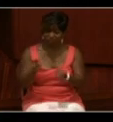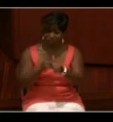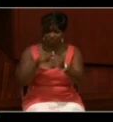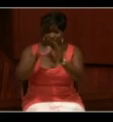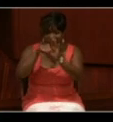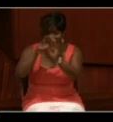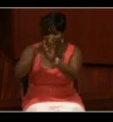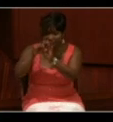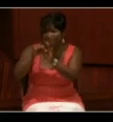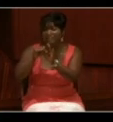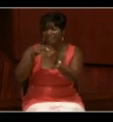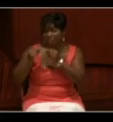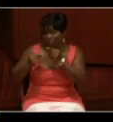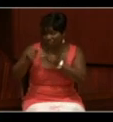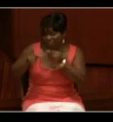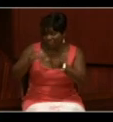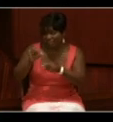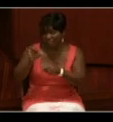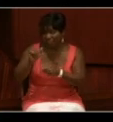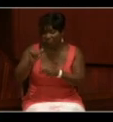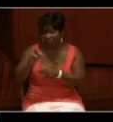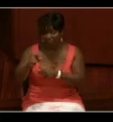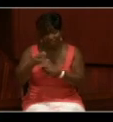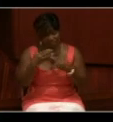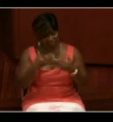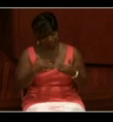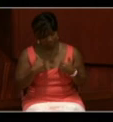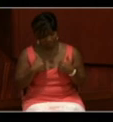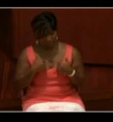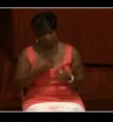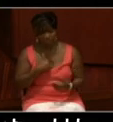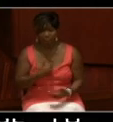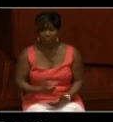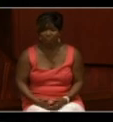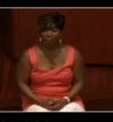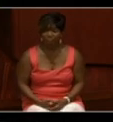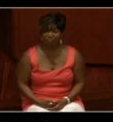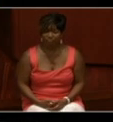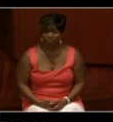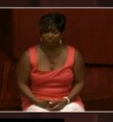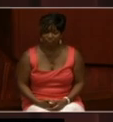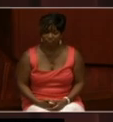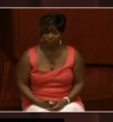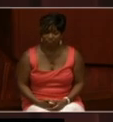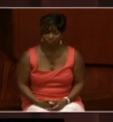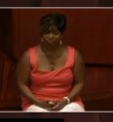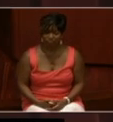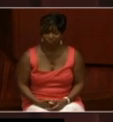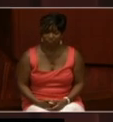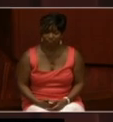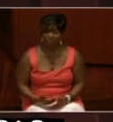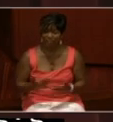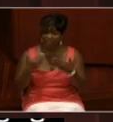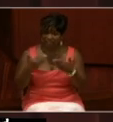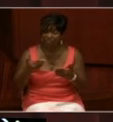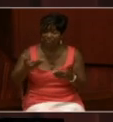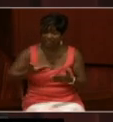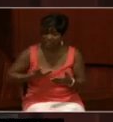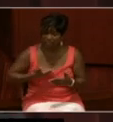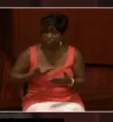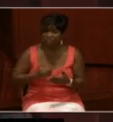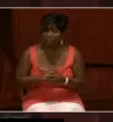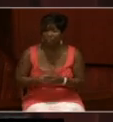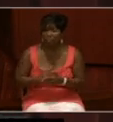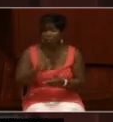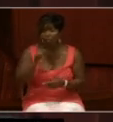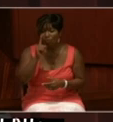Genie Fair, and thank you very much for having me. And thank you for that nice introduction. Just